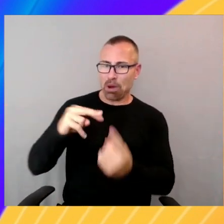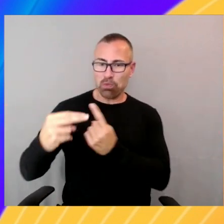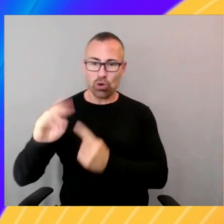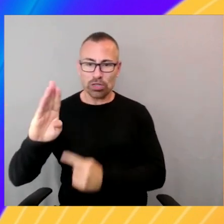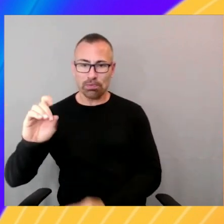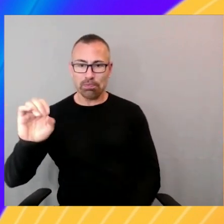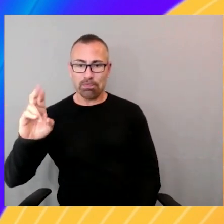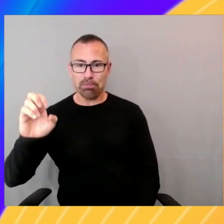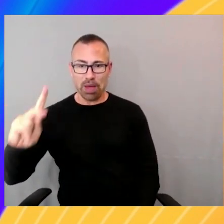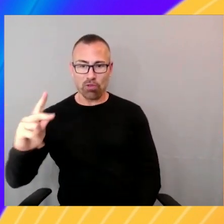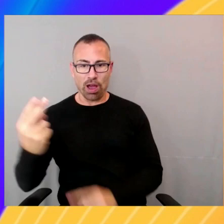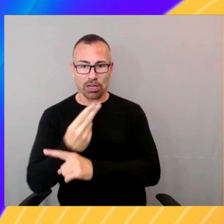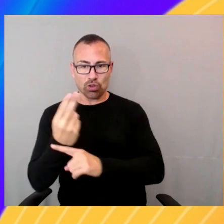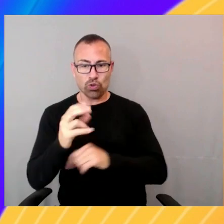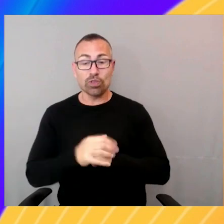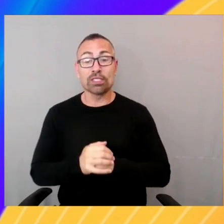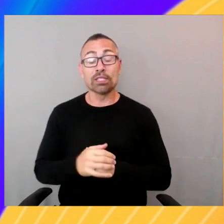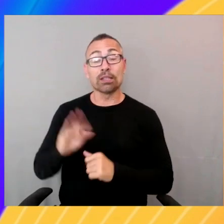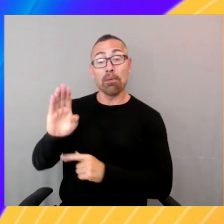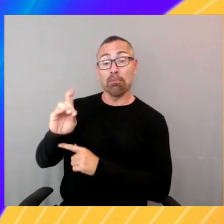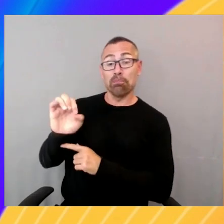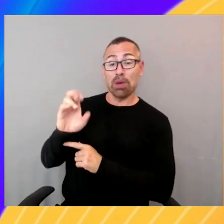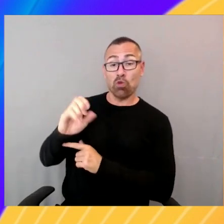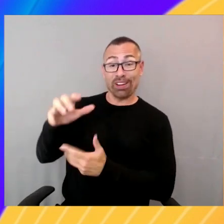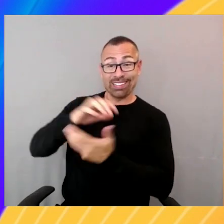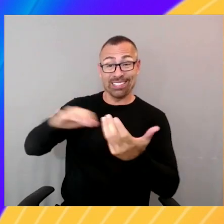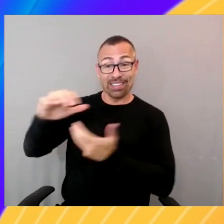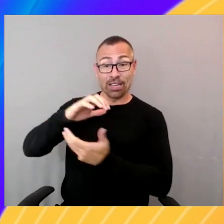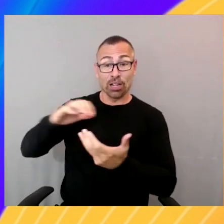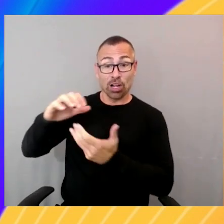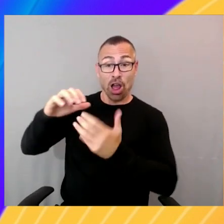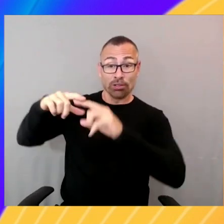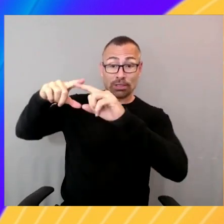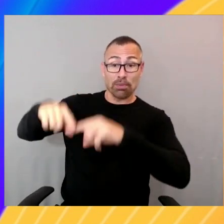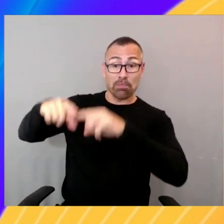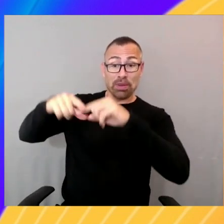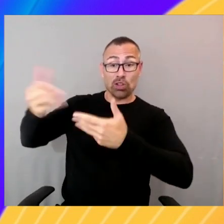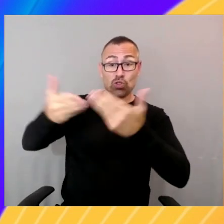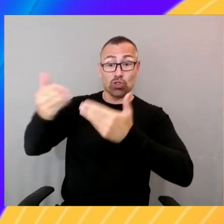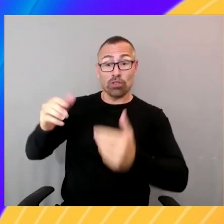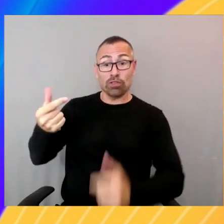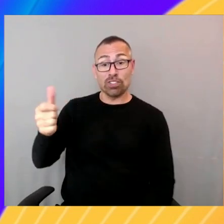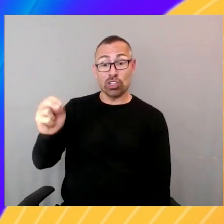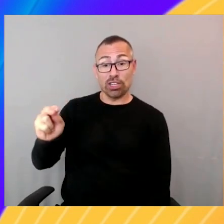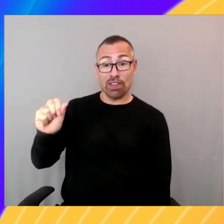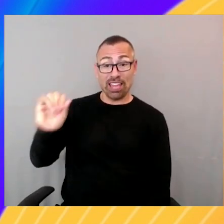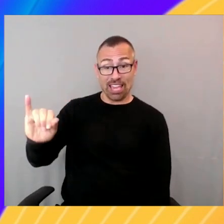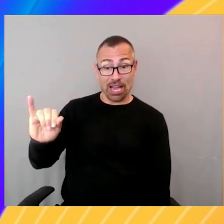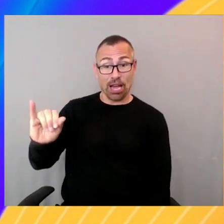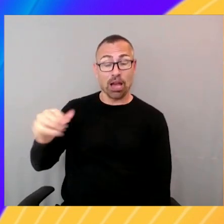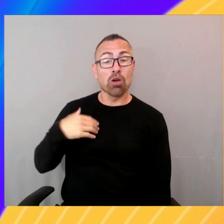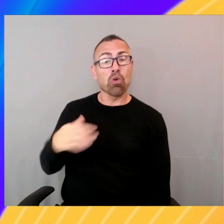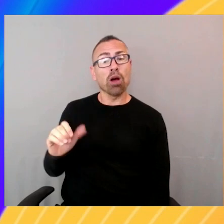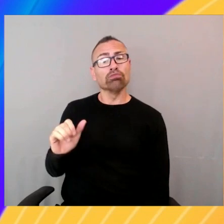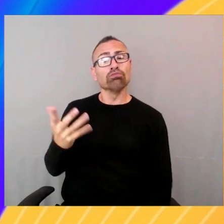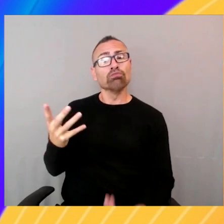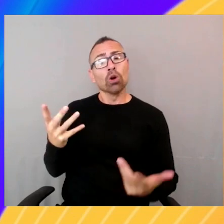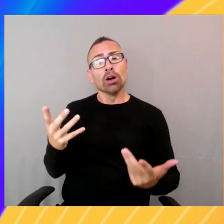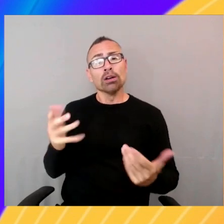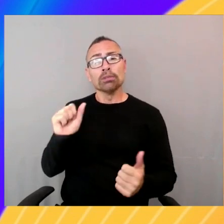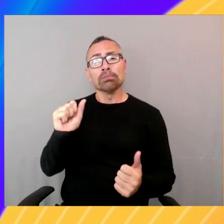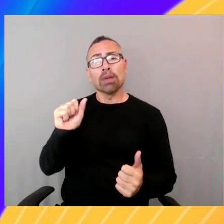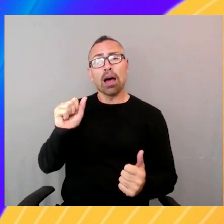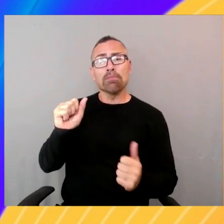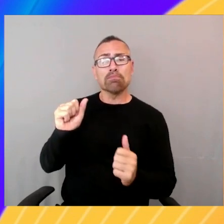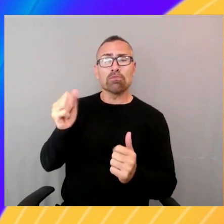AI where customers can come in, build applications, build, fine-tune existing foundation models, and start generating